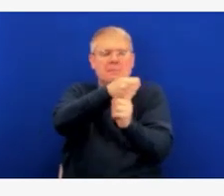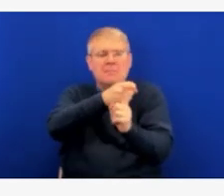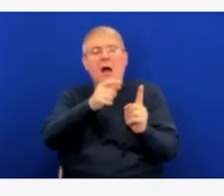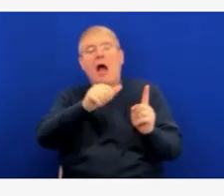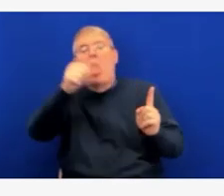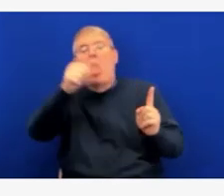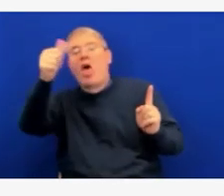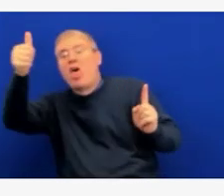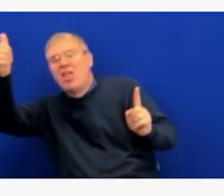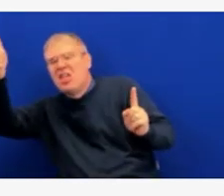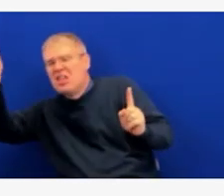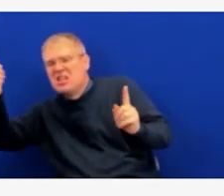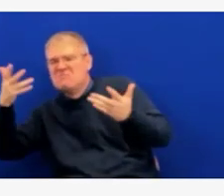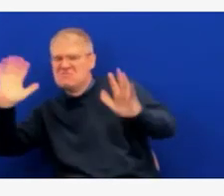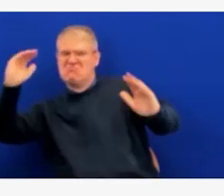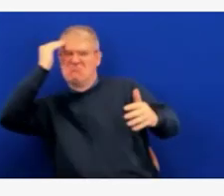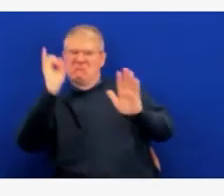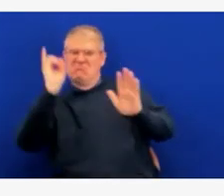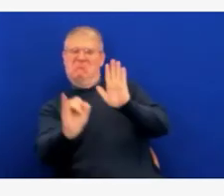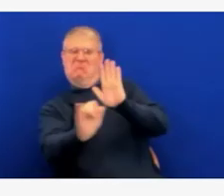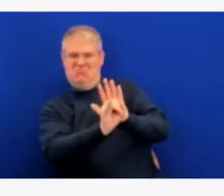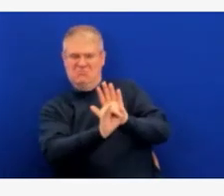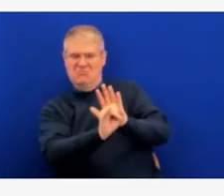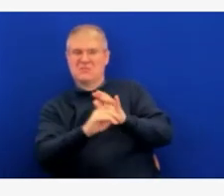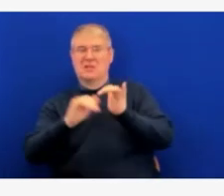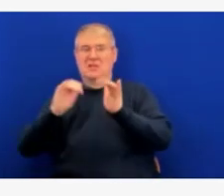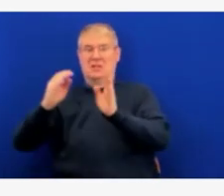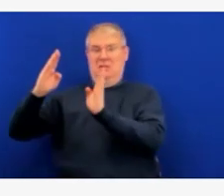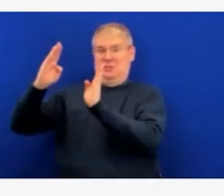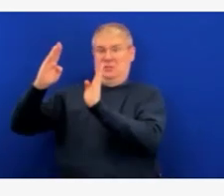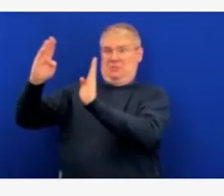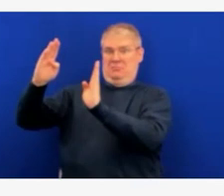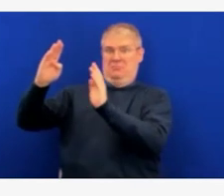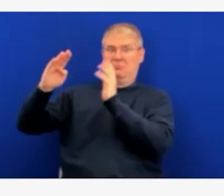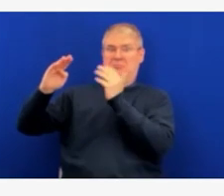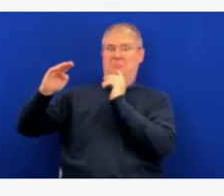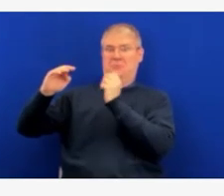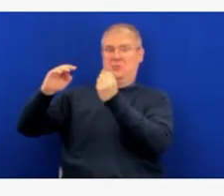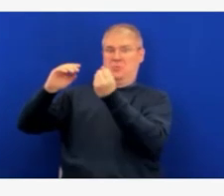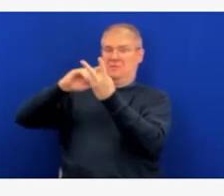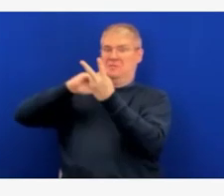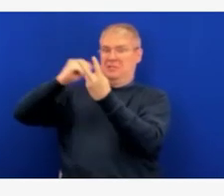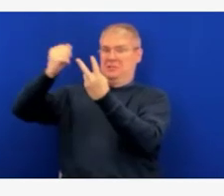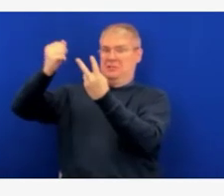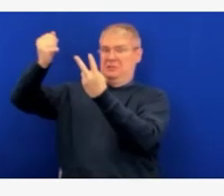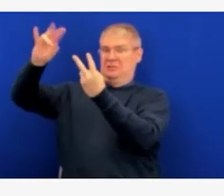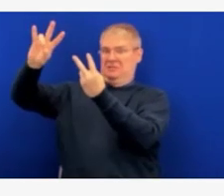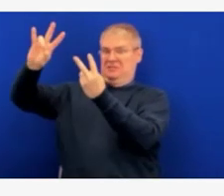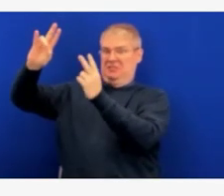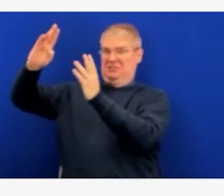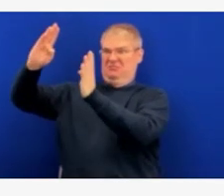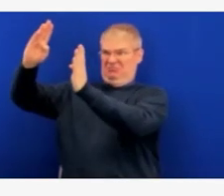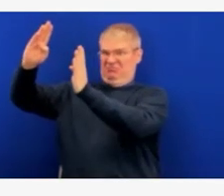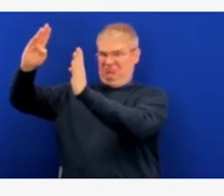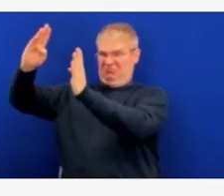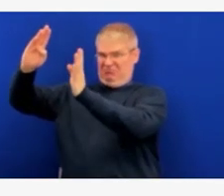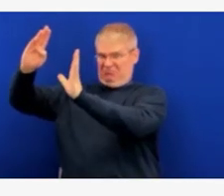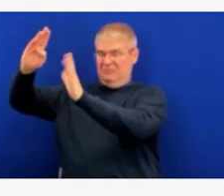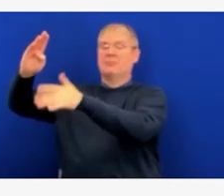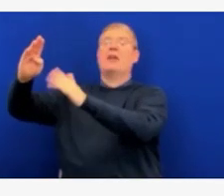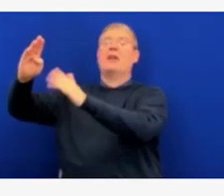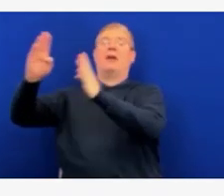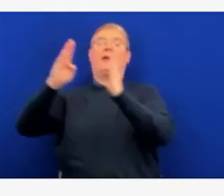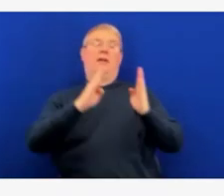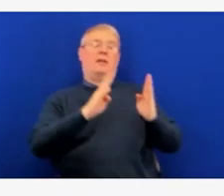is that the myocarditis incidence, which is the biggest, as Dr. Barker mentioned right at the beginning, the biggest concern people have, is expected to be